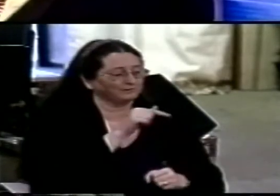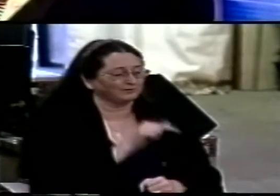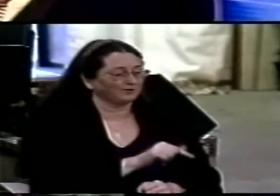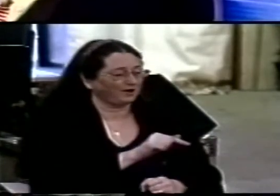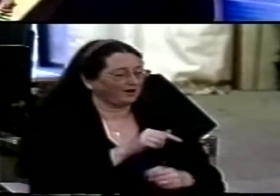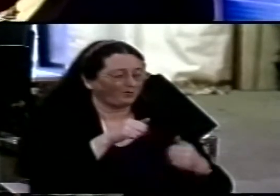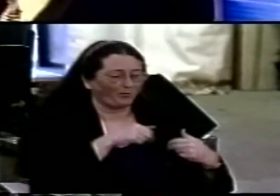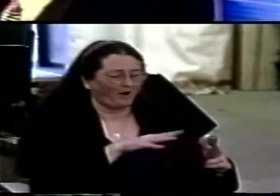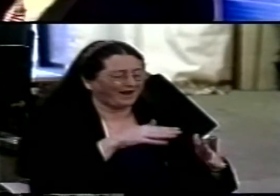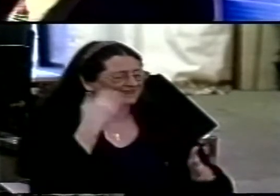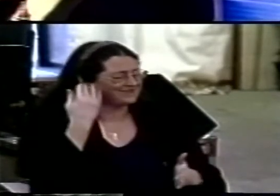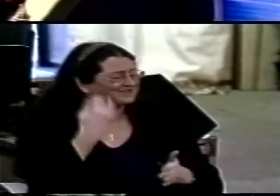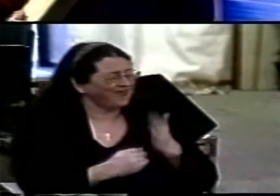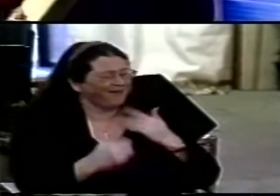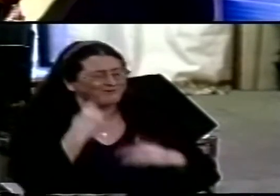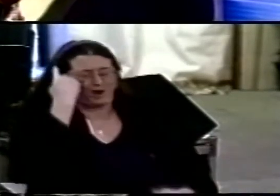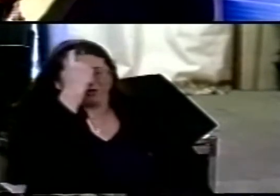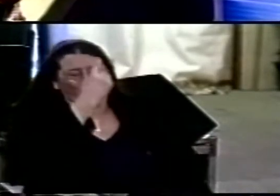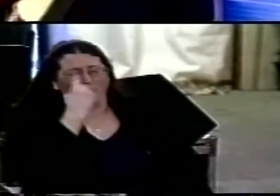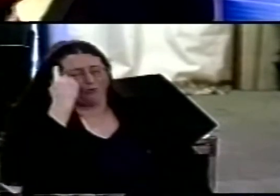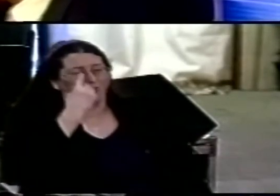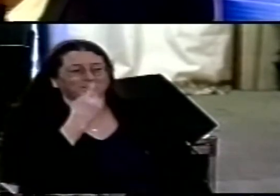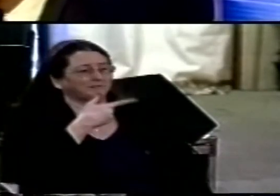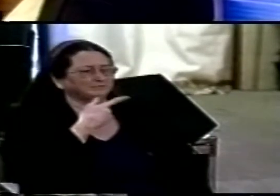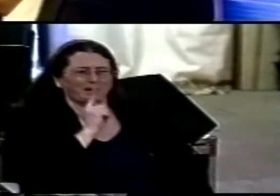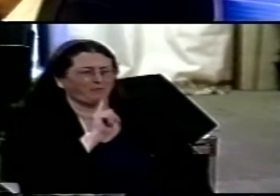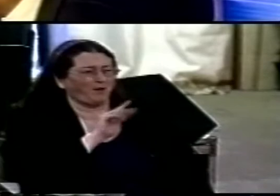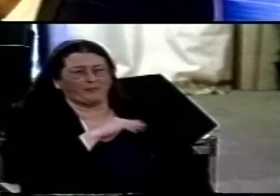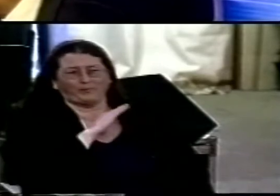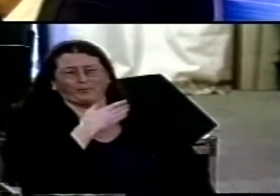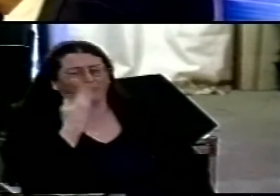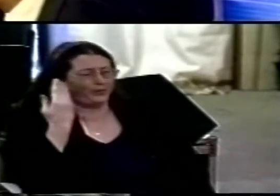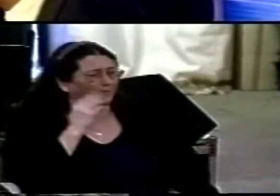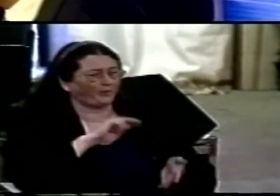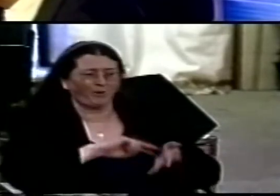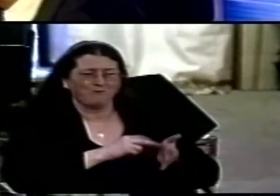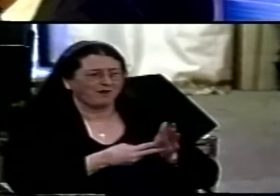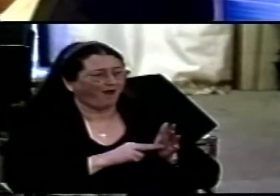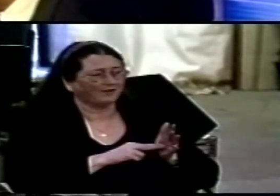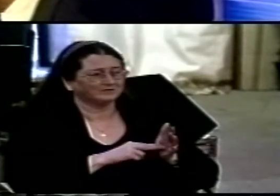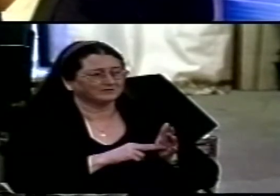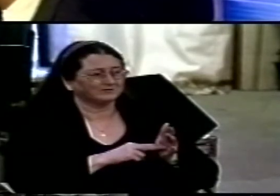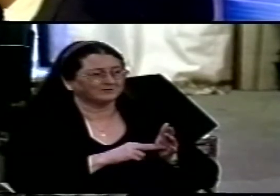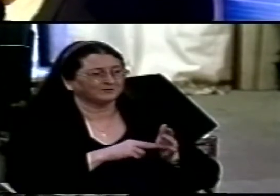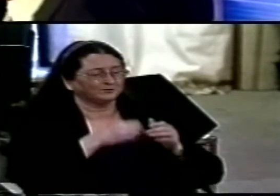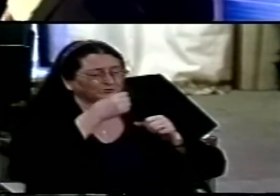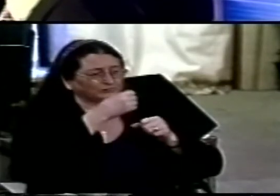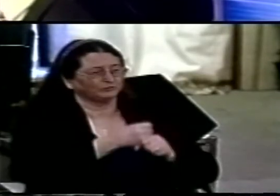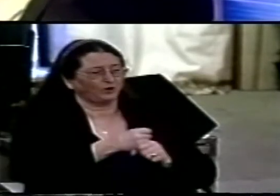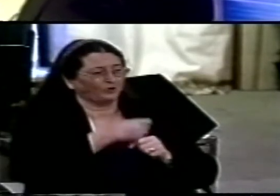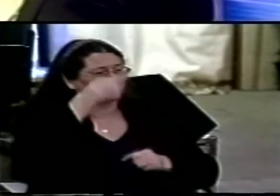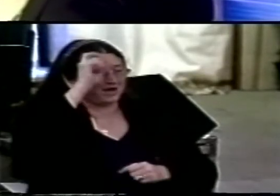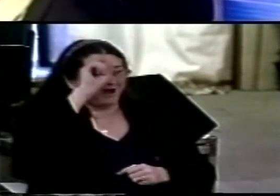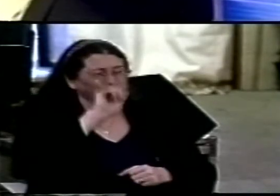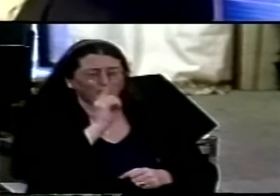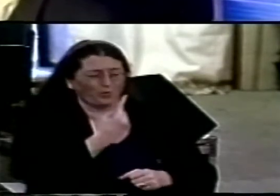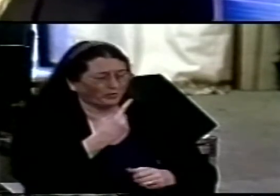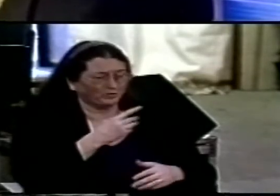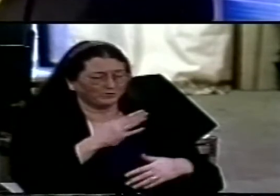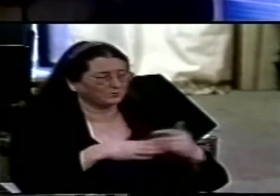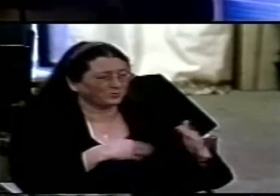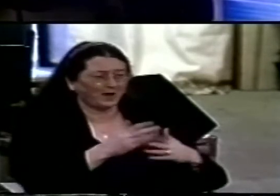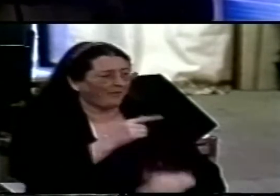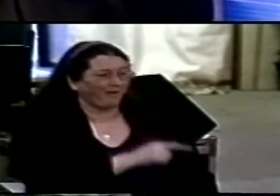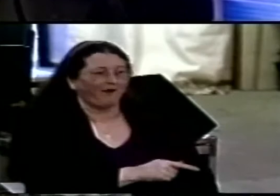a way which could never have been organized in any PCC any synod any committee